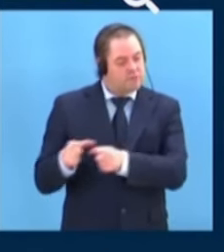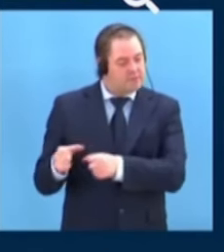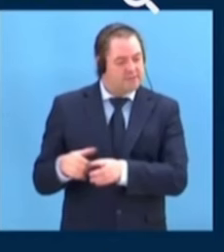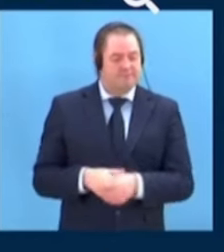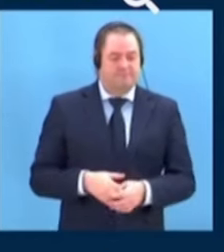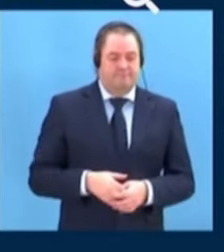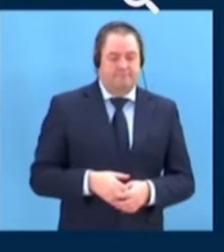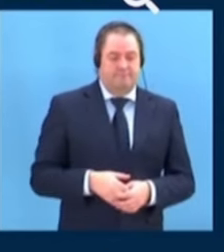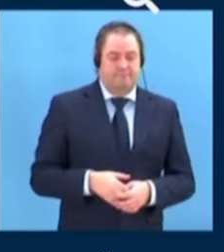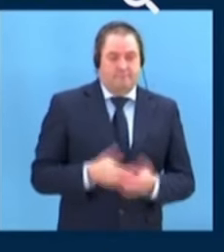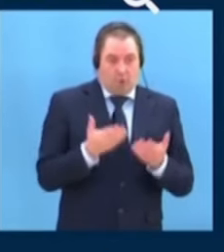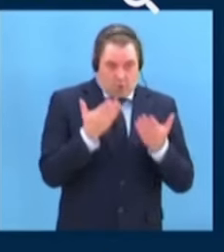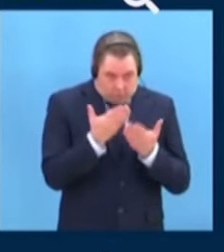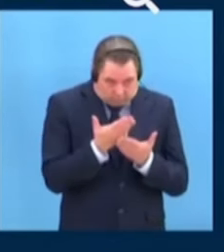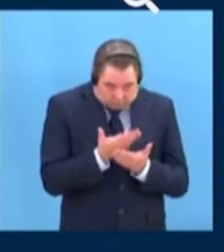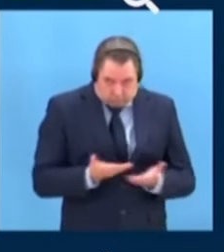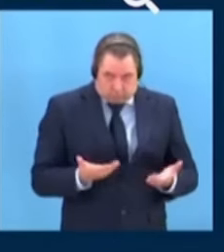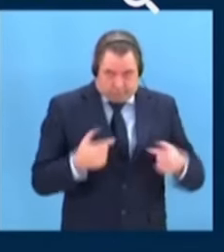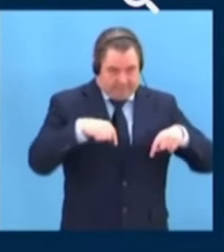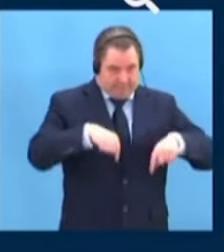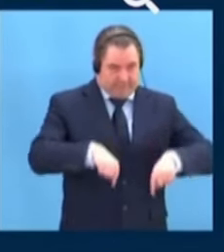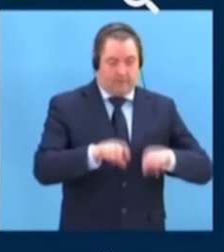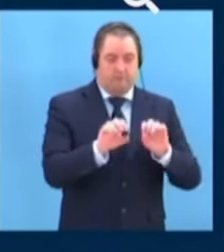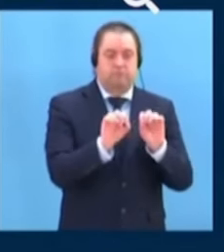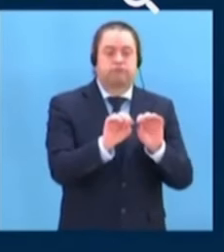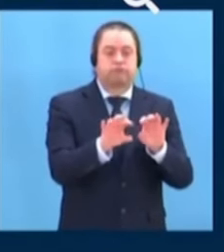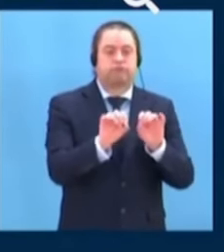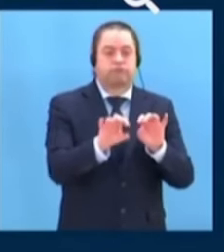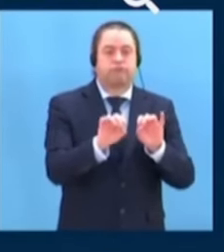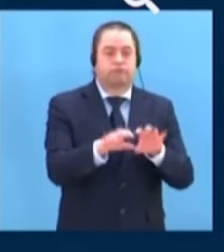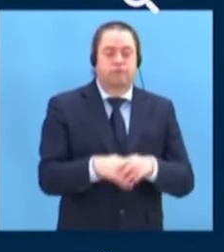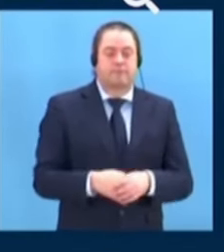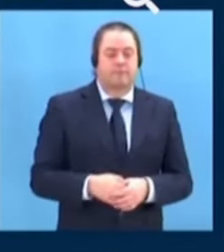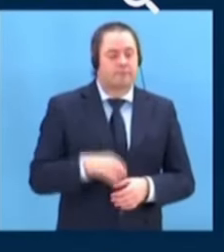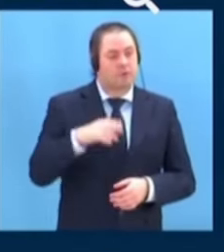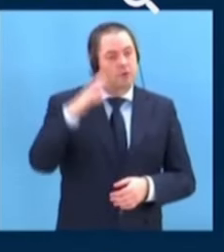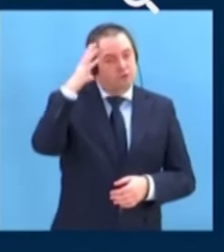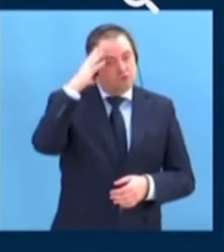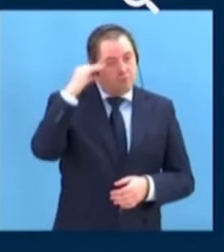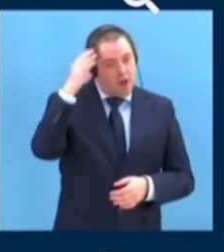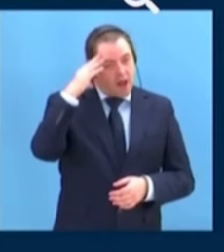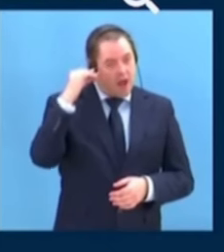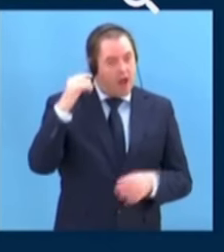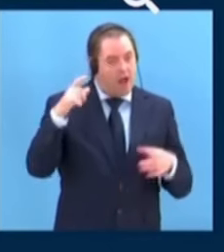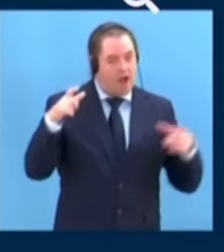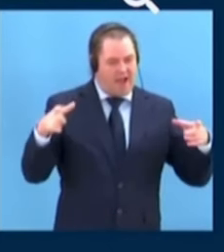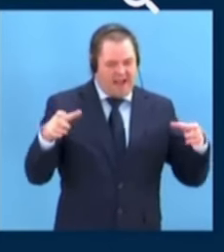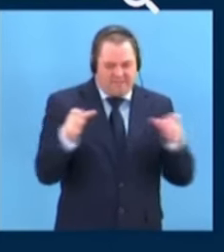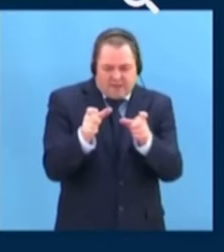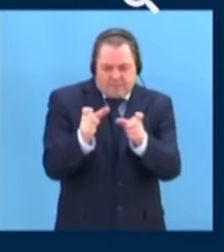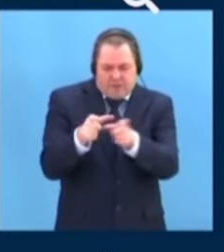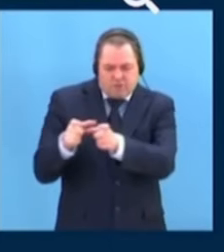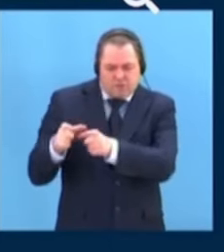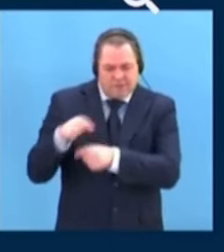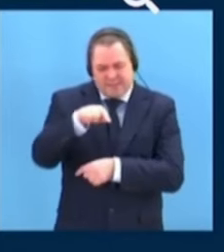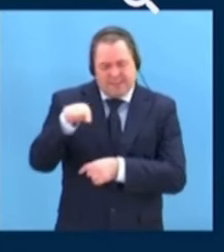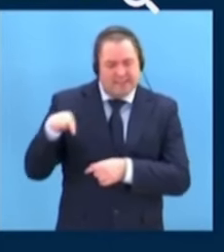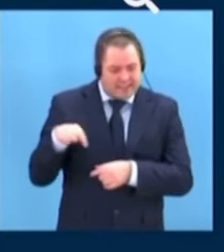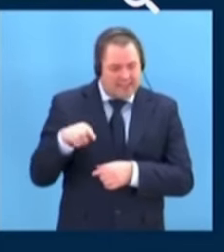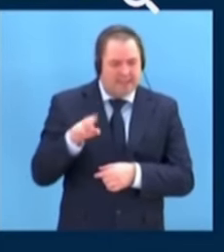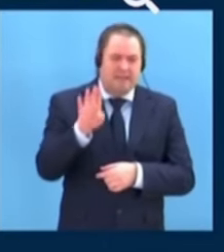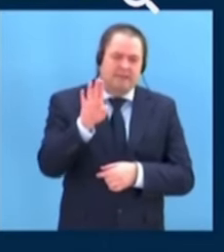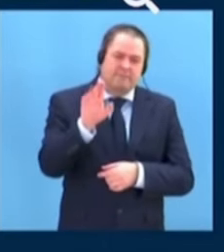to stand before you today. In Somalia, various minority groups face significant challenges including Bantu,